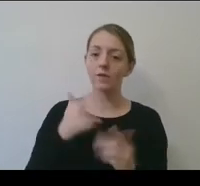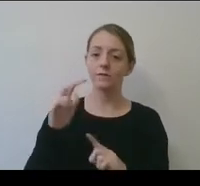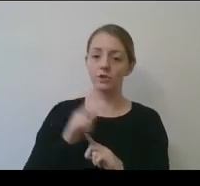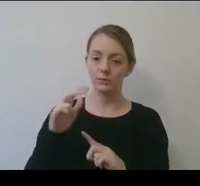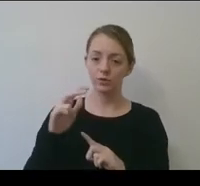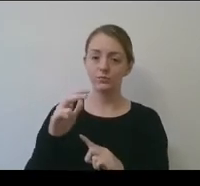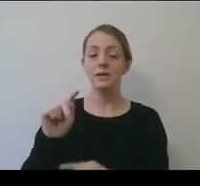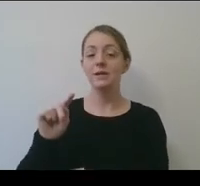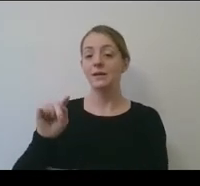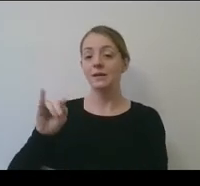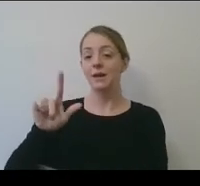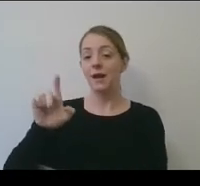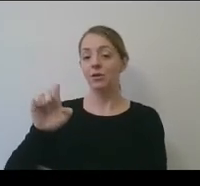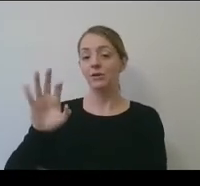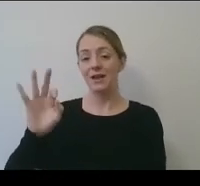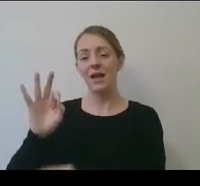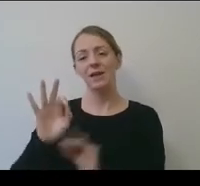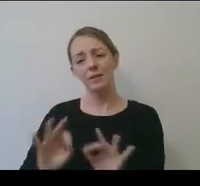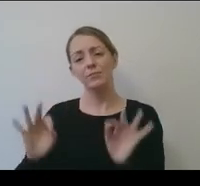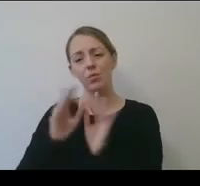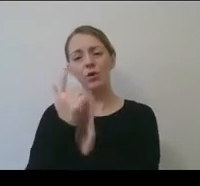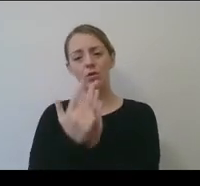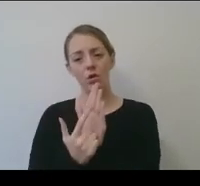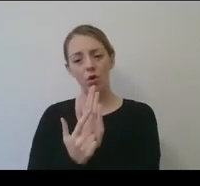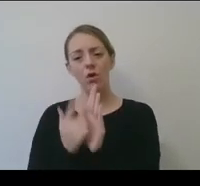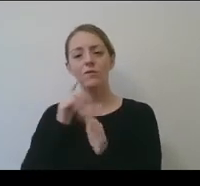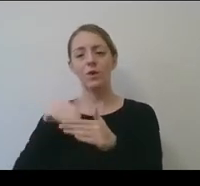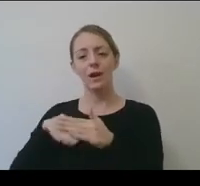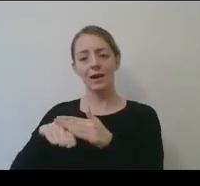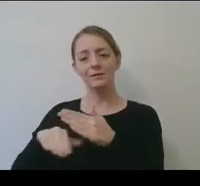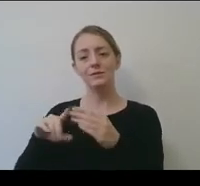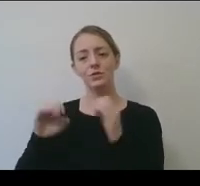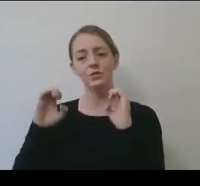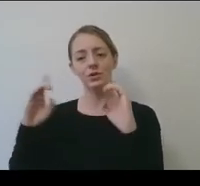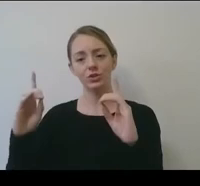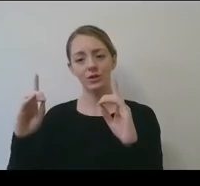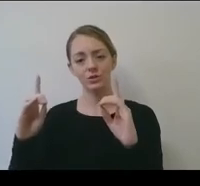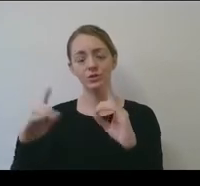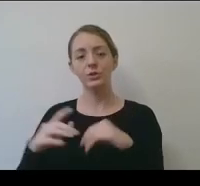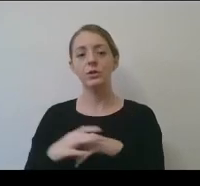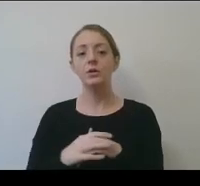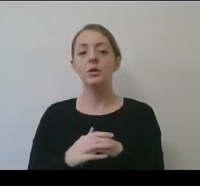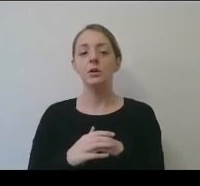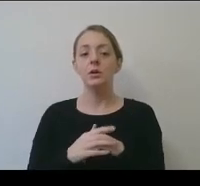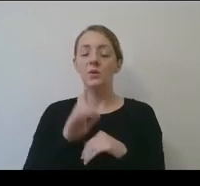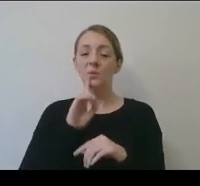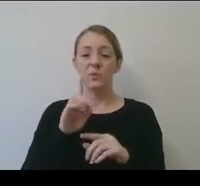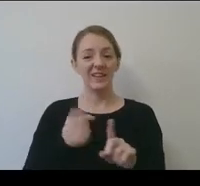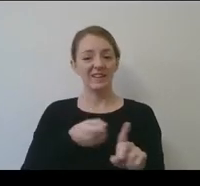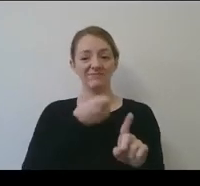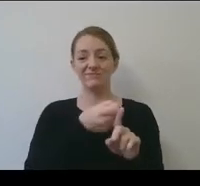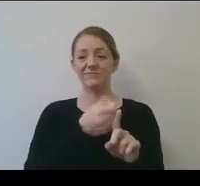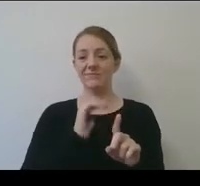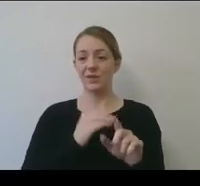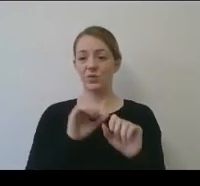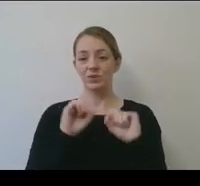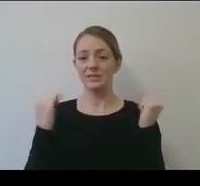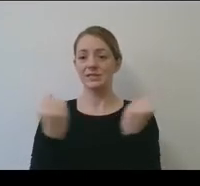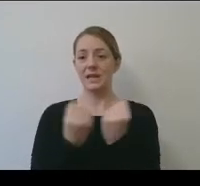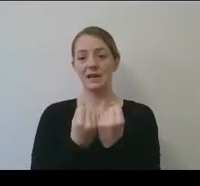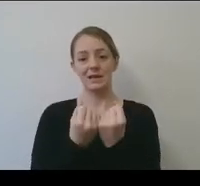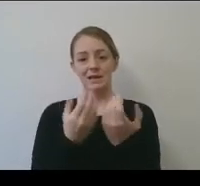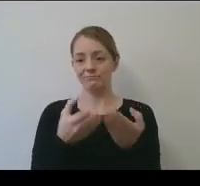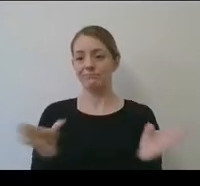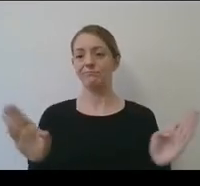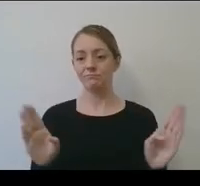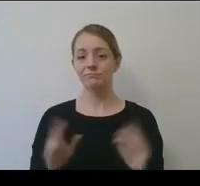IX is an important law about access to education that had amazing impacts on our society overall. And